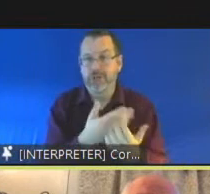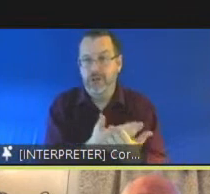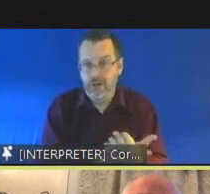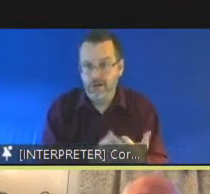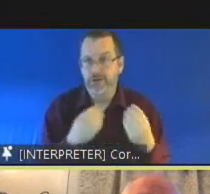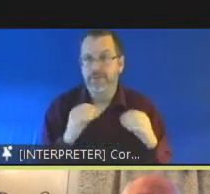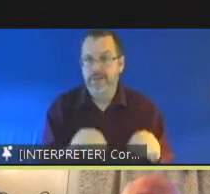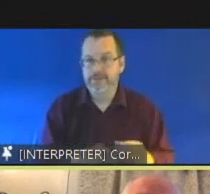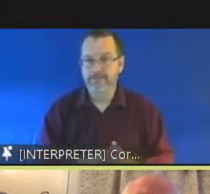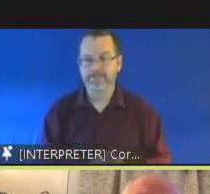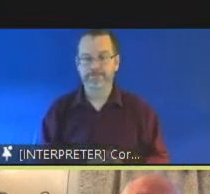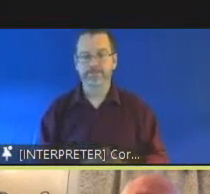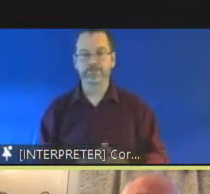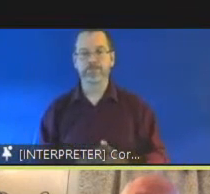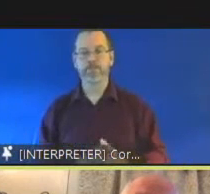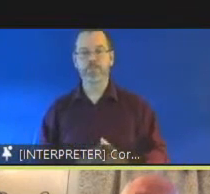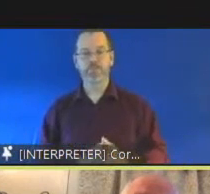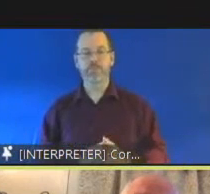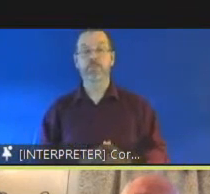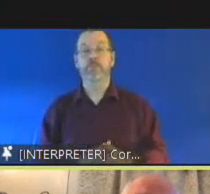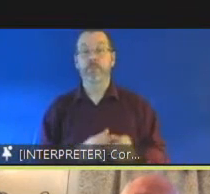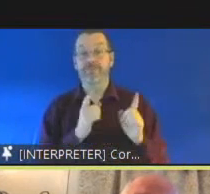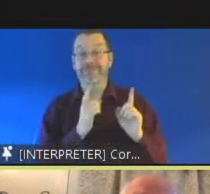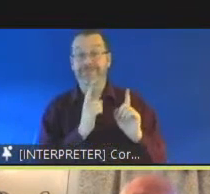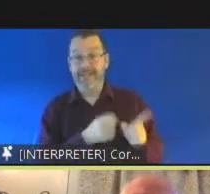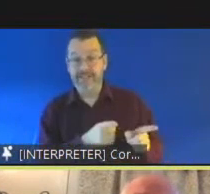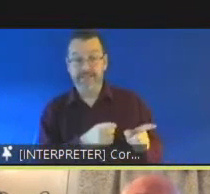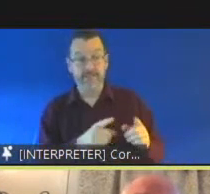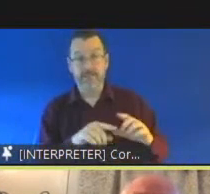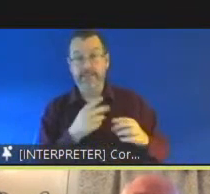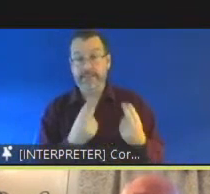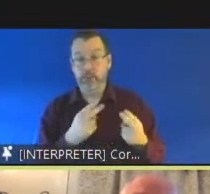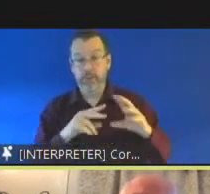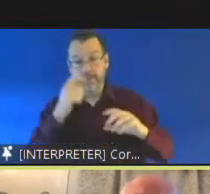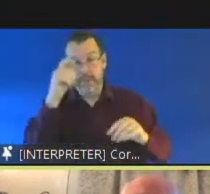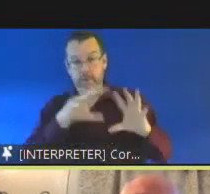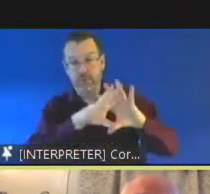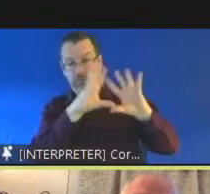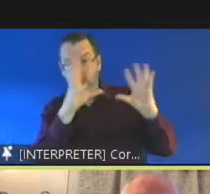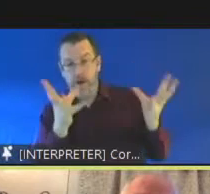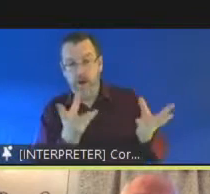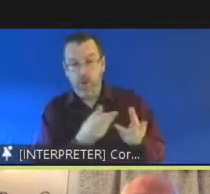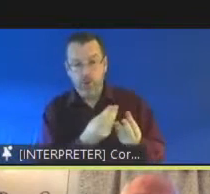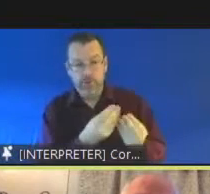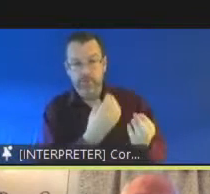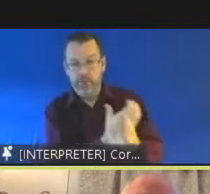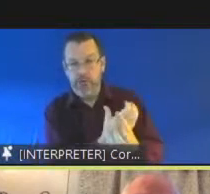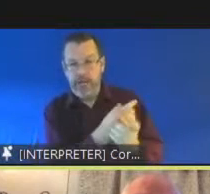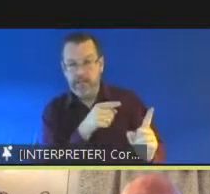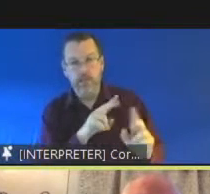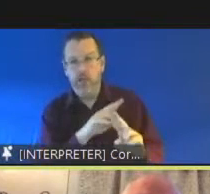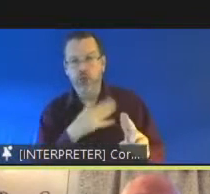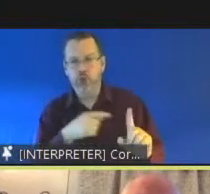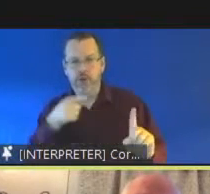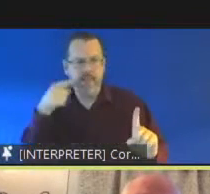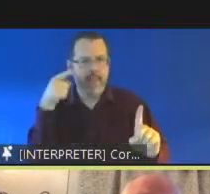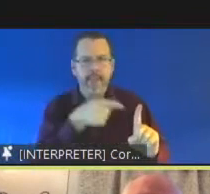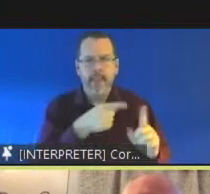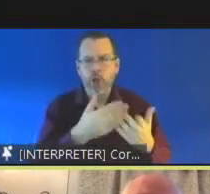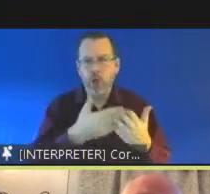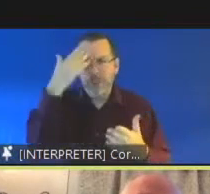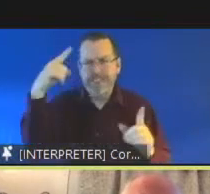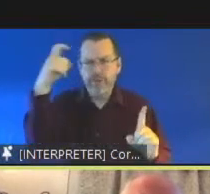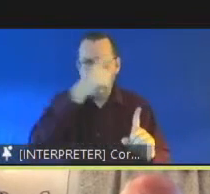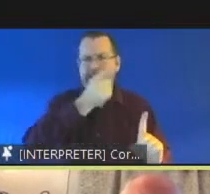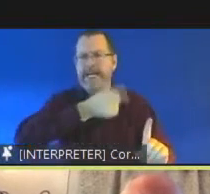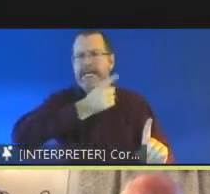young people and the picture they present in the round rather than seeking to focus in on specific learning difficulties or